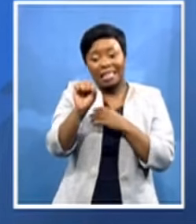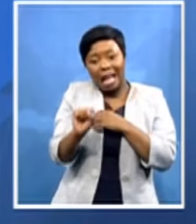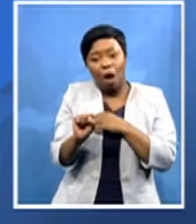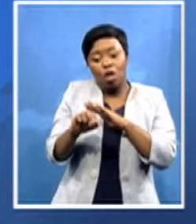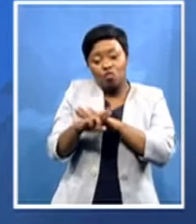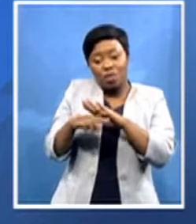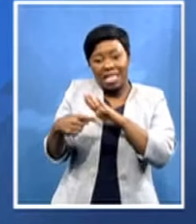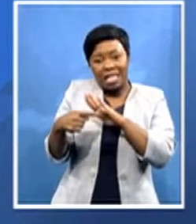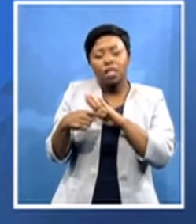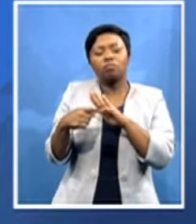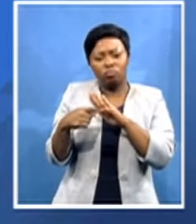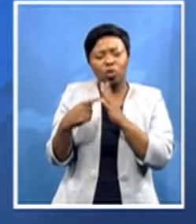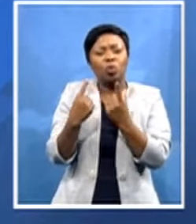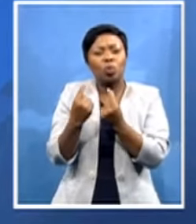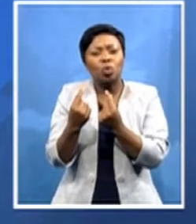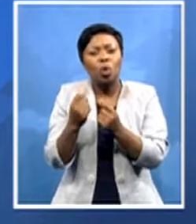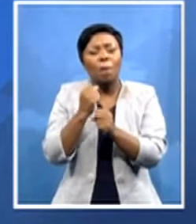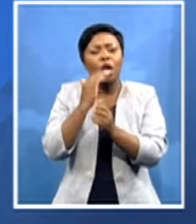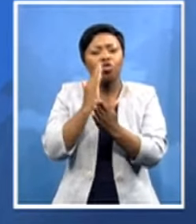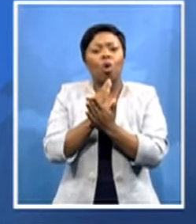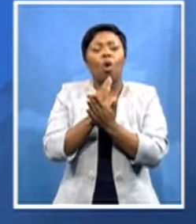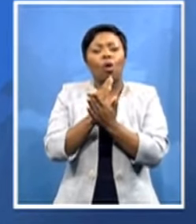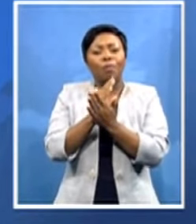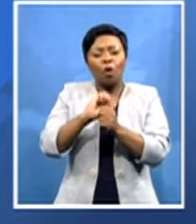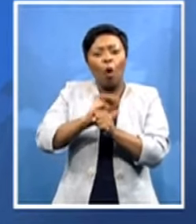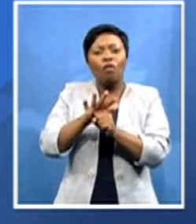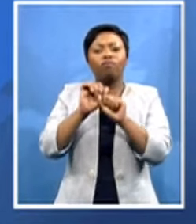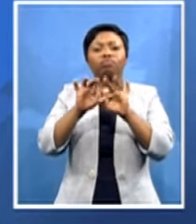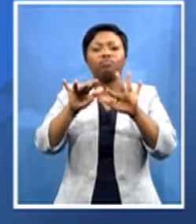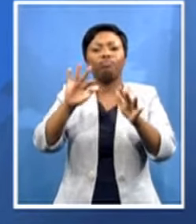spread of covet 19 across its people